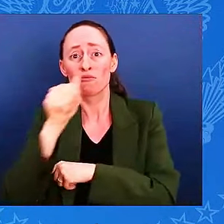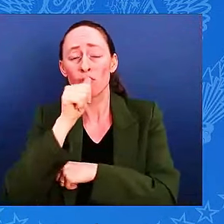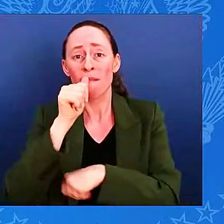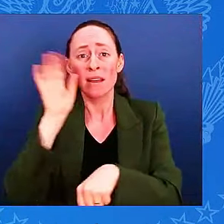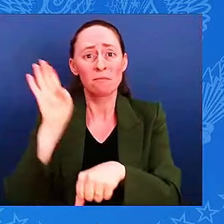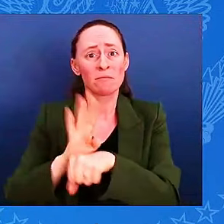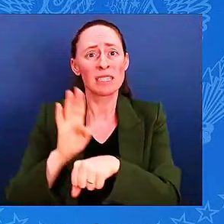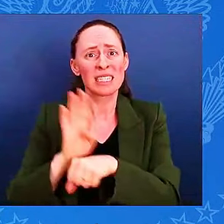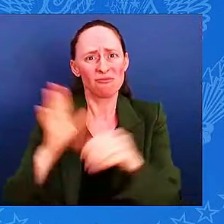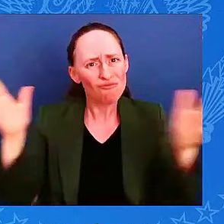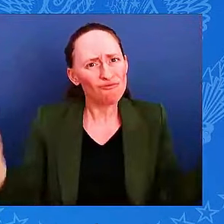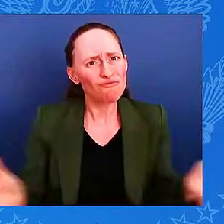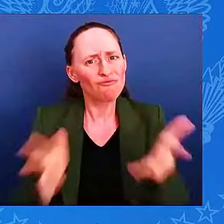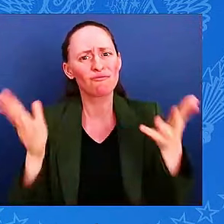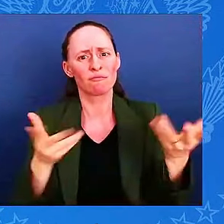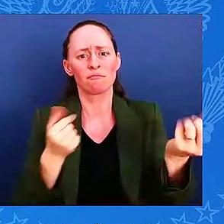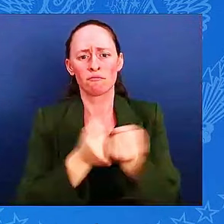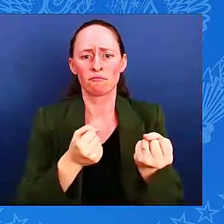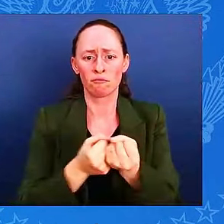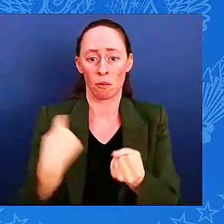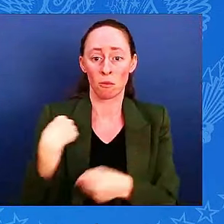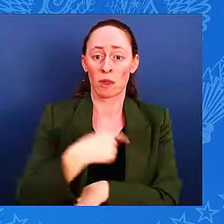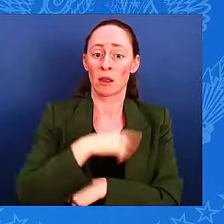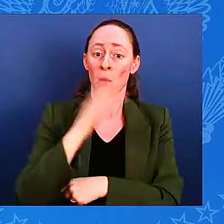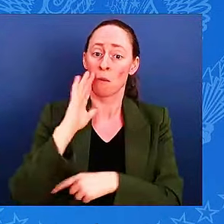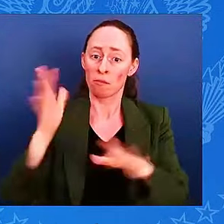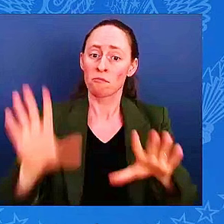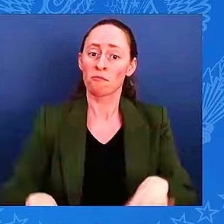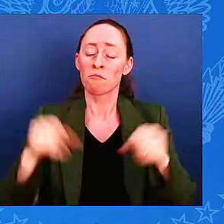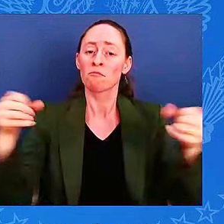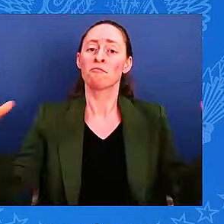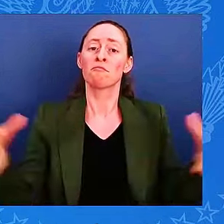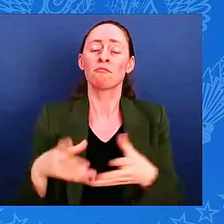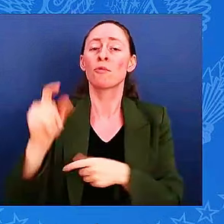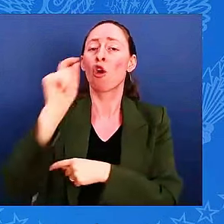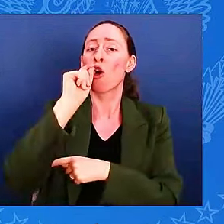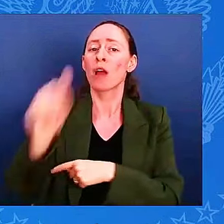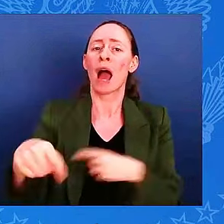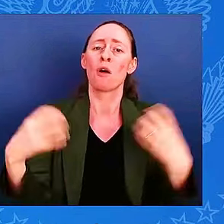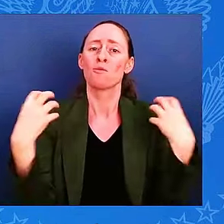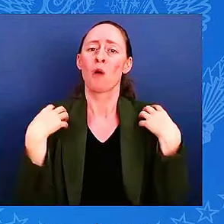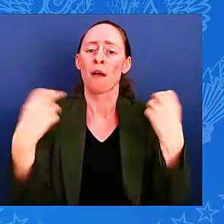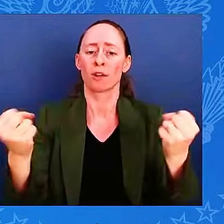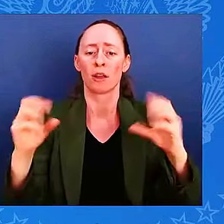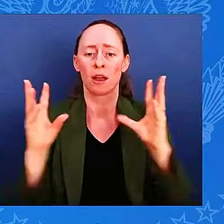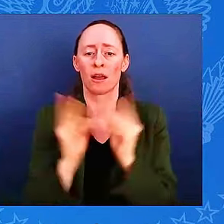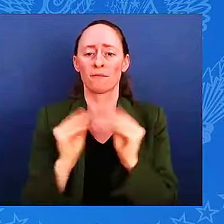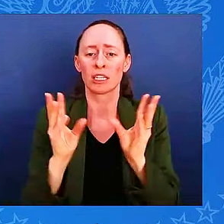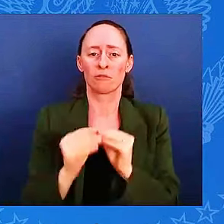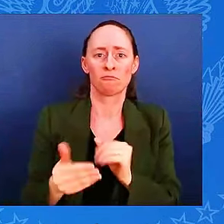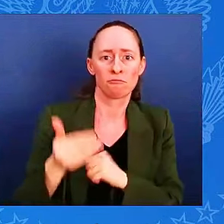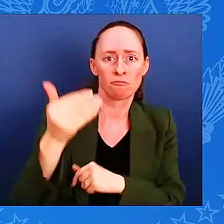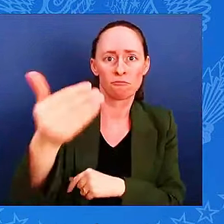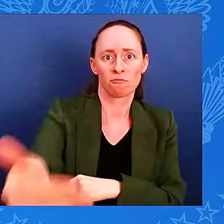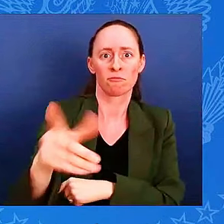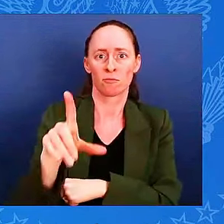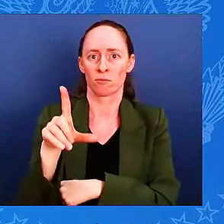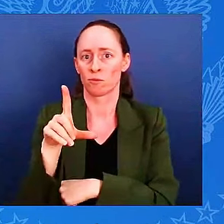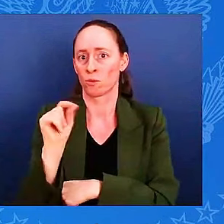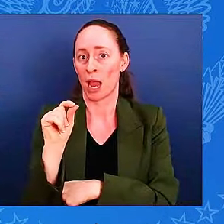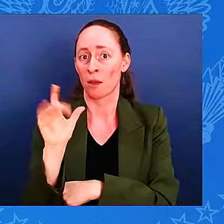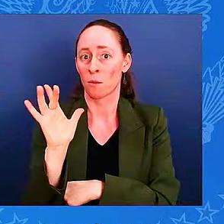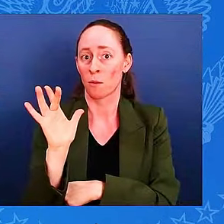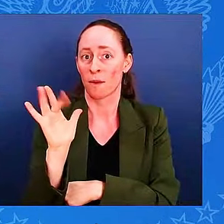Recovery Conference in 2025. So, dear Volodymyr, we will continue to be by your side for as long